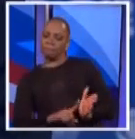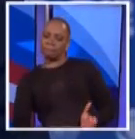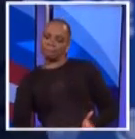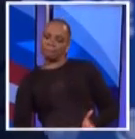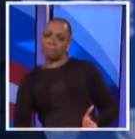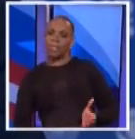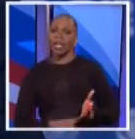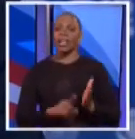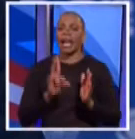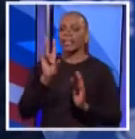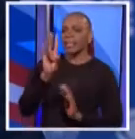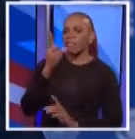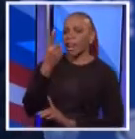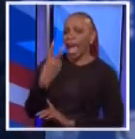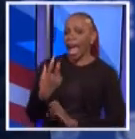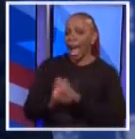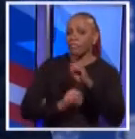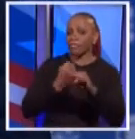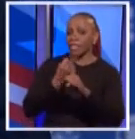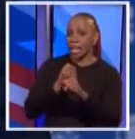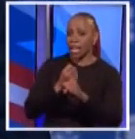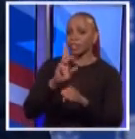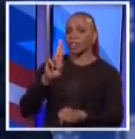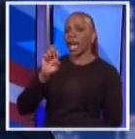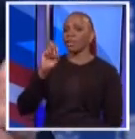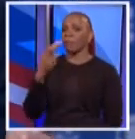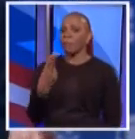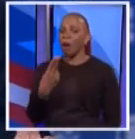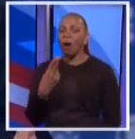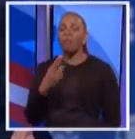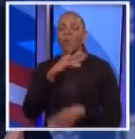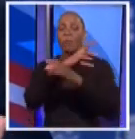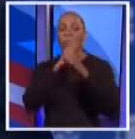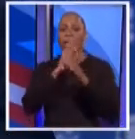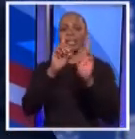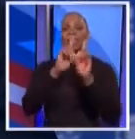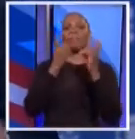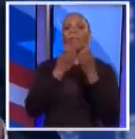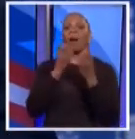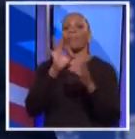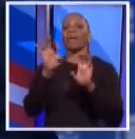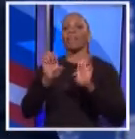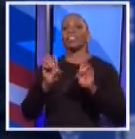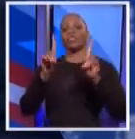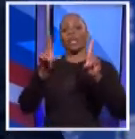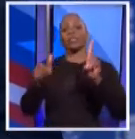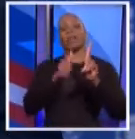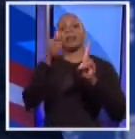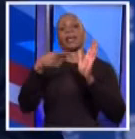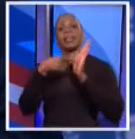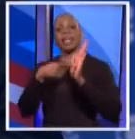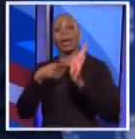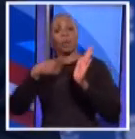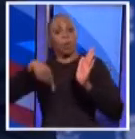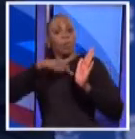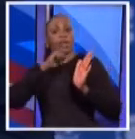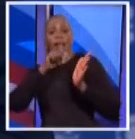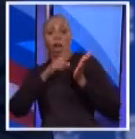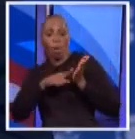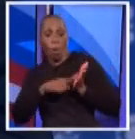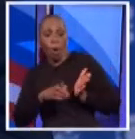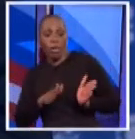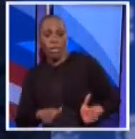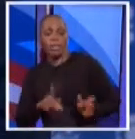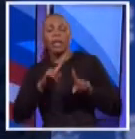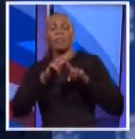over the last seven and a half years as borough president. The Department of Education is another example where we're not auditors. I'm not the controller, but we were